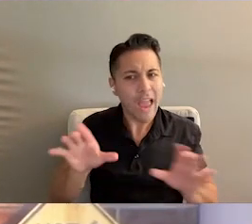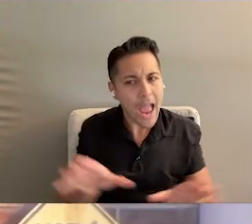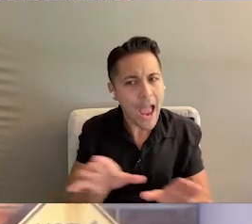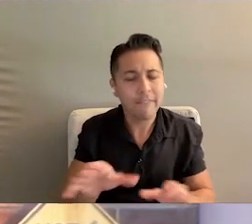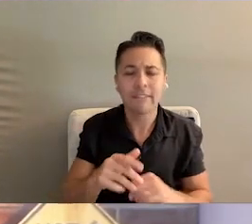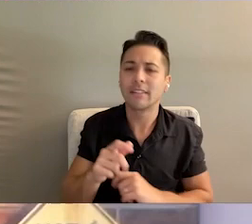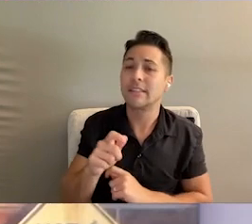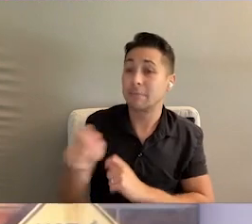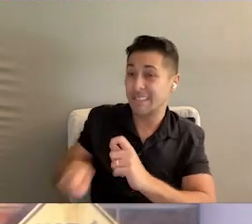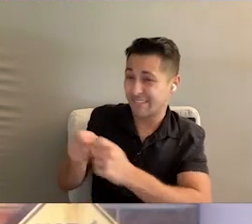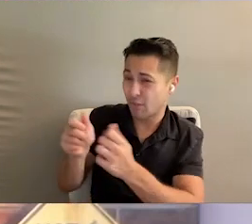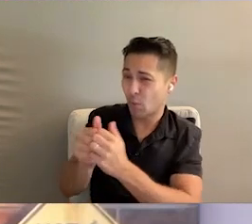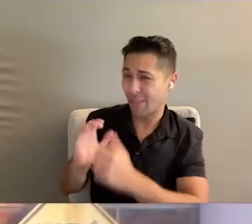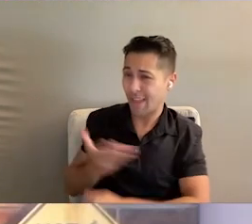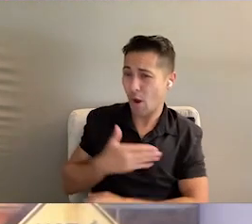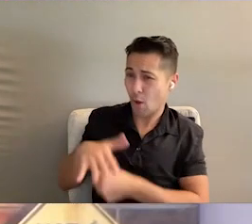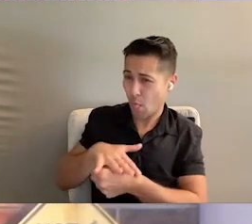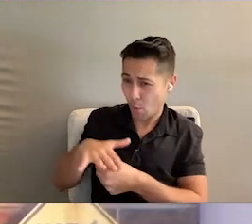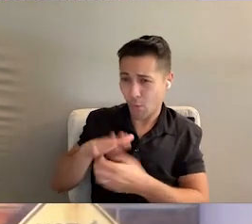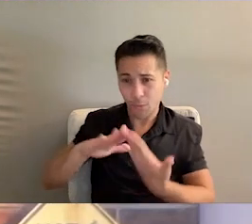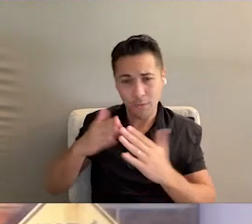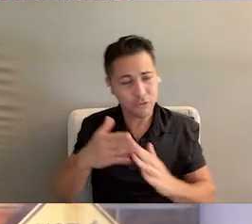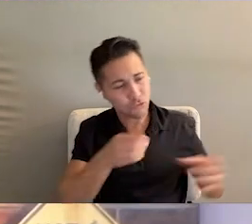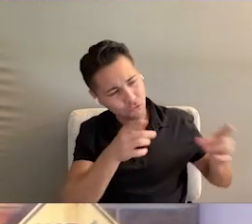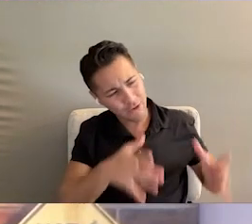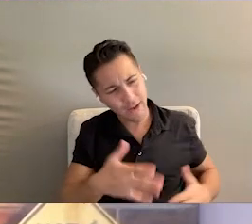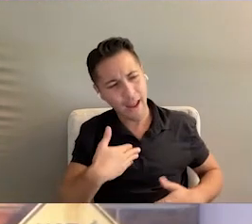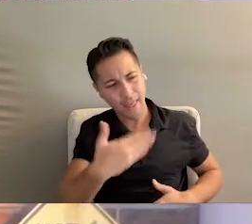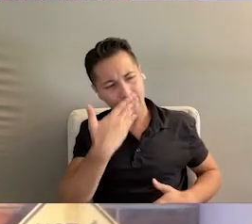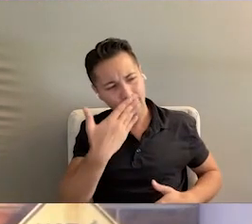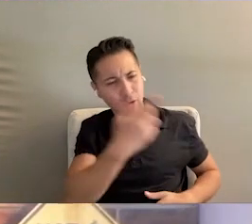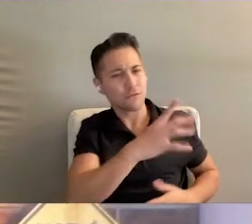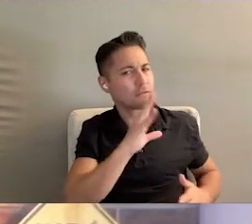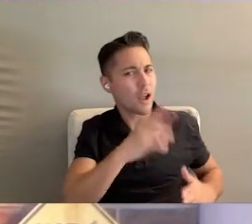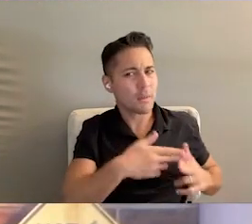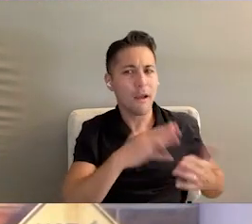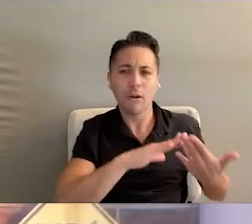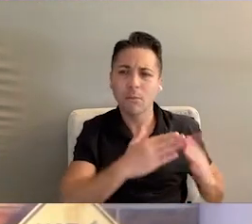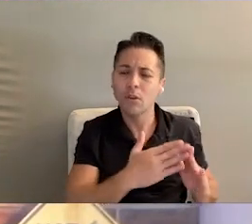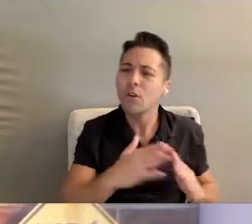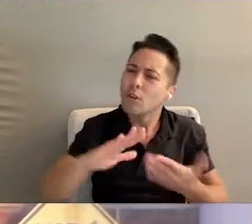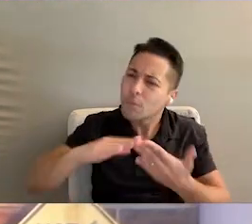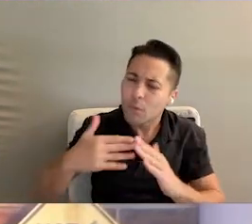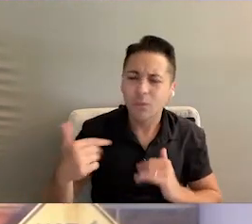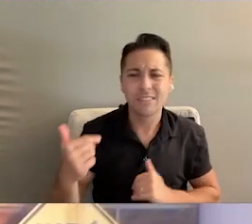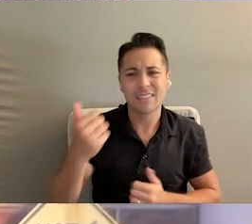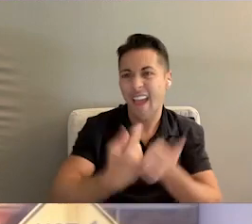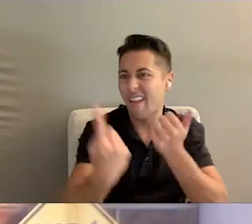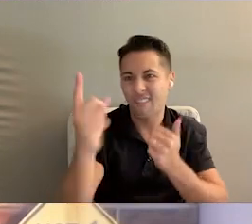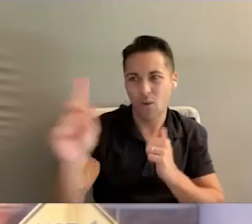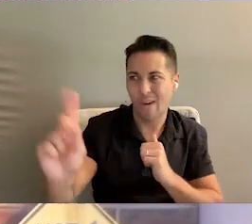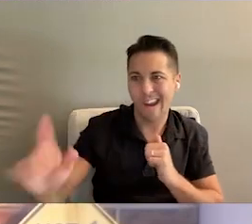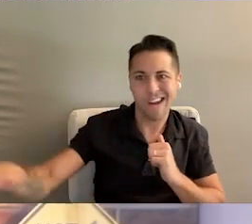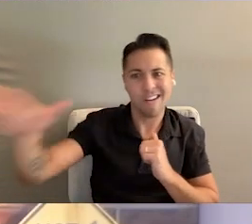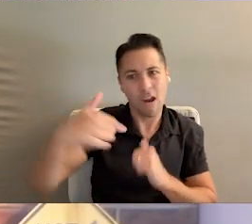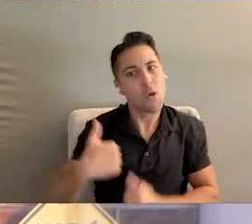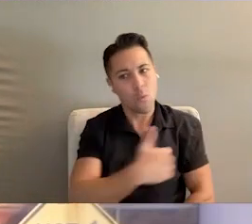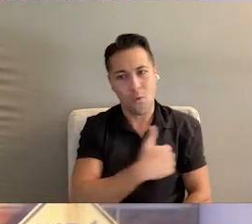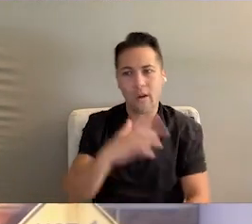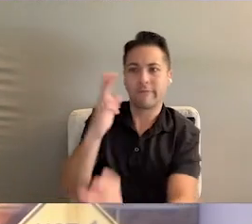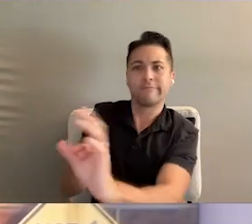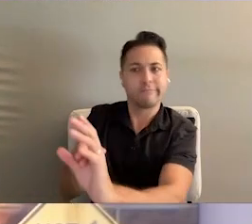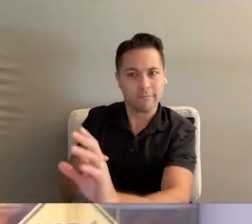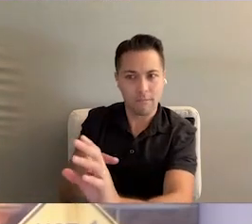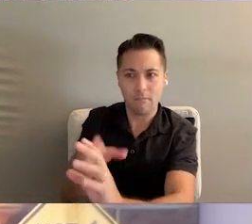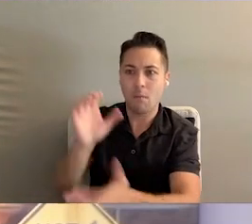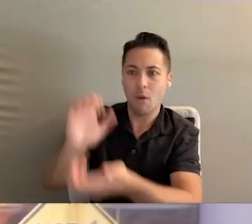activities strategically with our local community. So, Director, I appreciate that talk about community. Community is everywhere. We are part of it. And there are many different